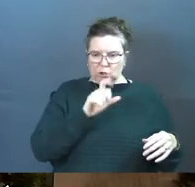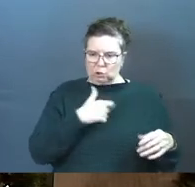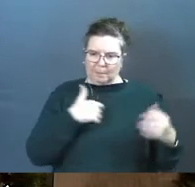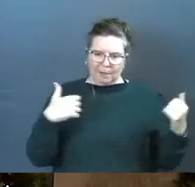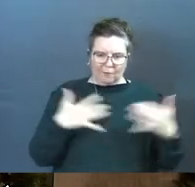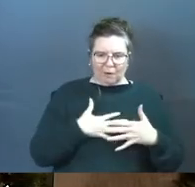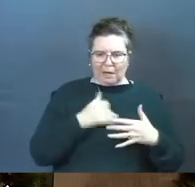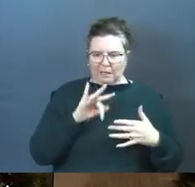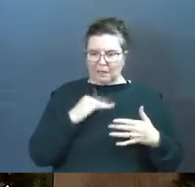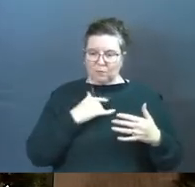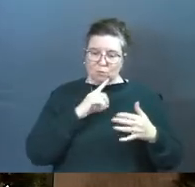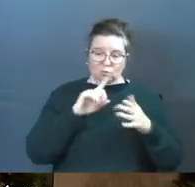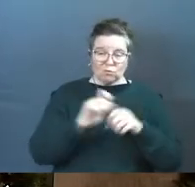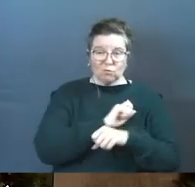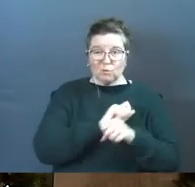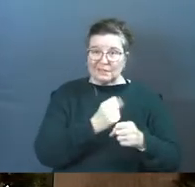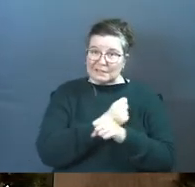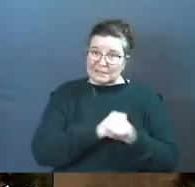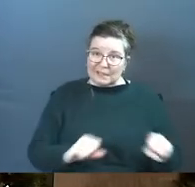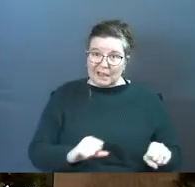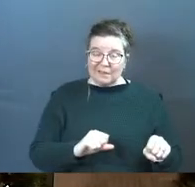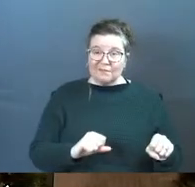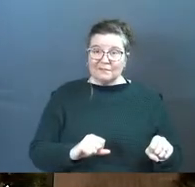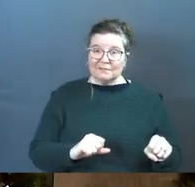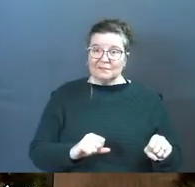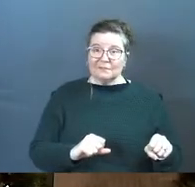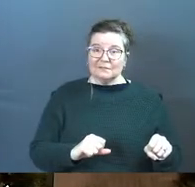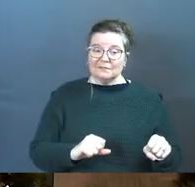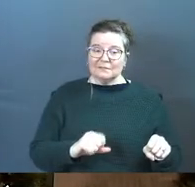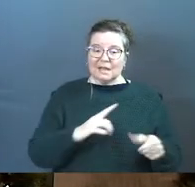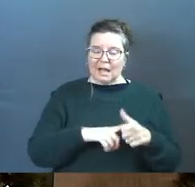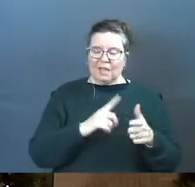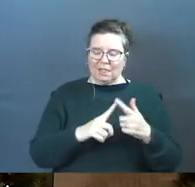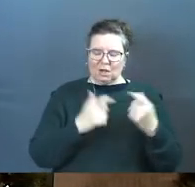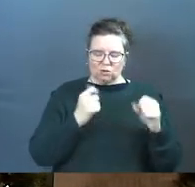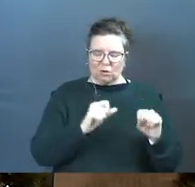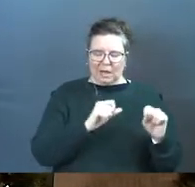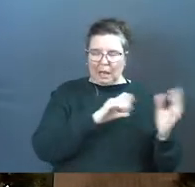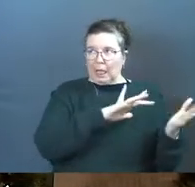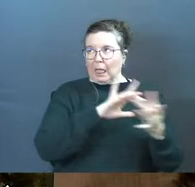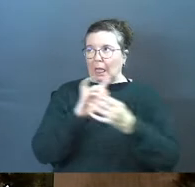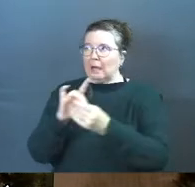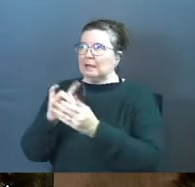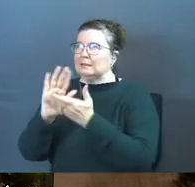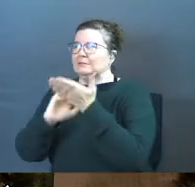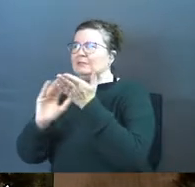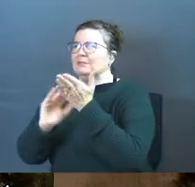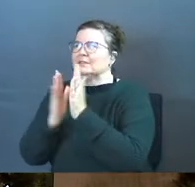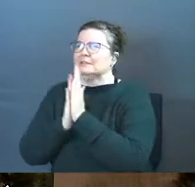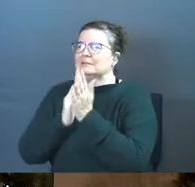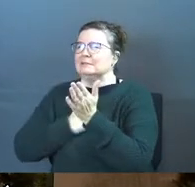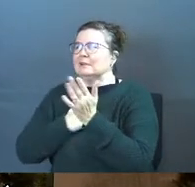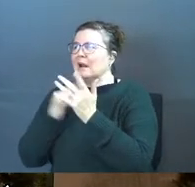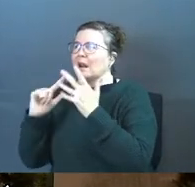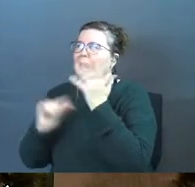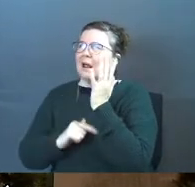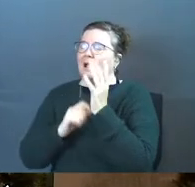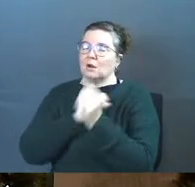should be afraid about whether or not you're really going to be saved again. And then you try to get in as good graces again and you yo-yo back.